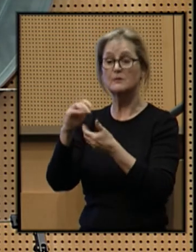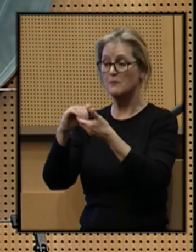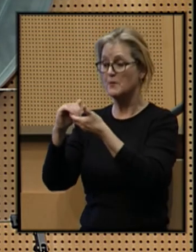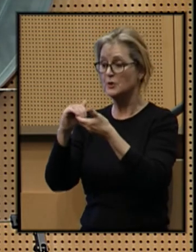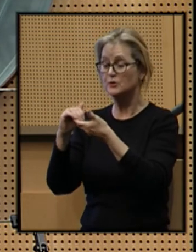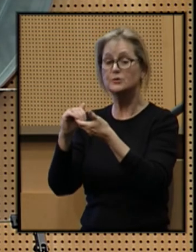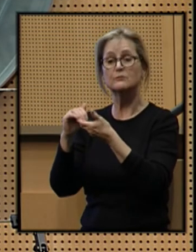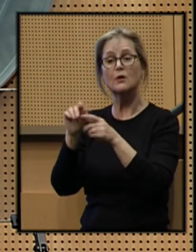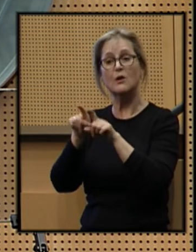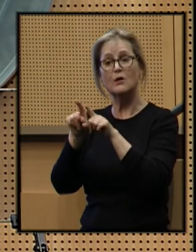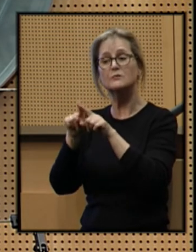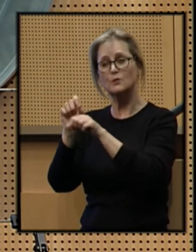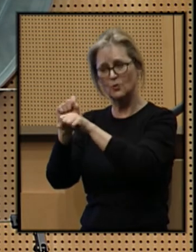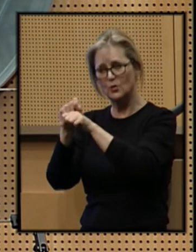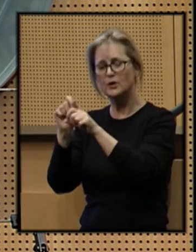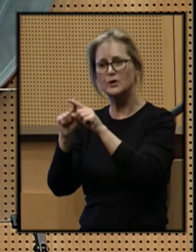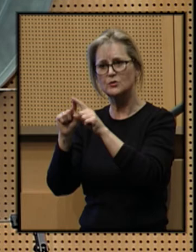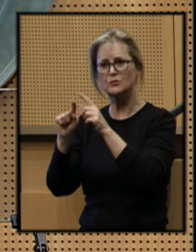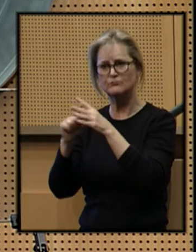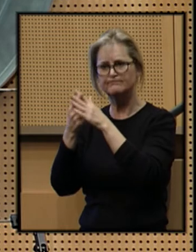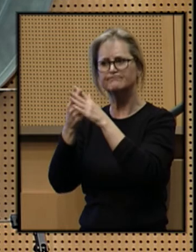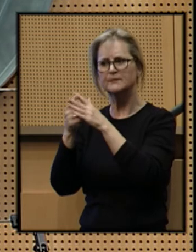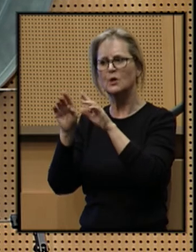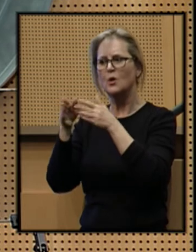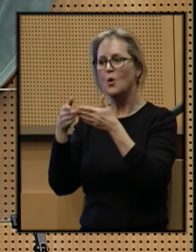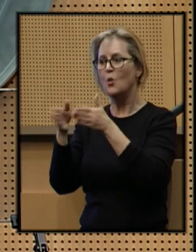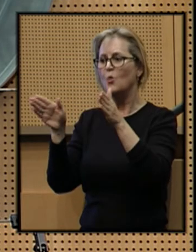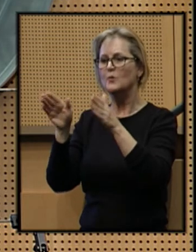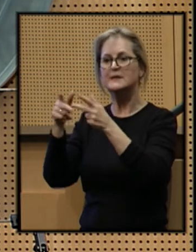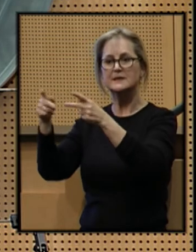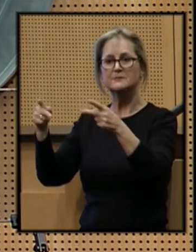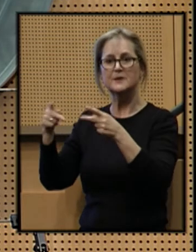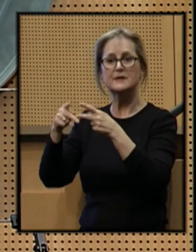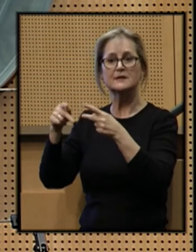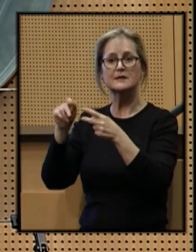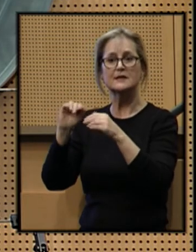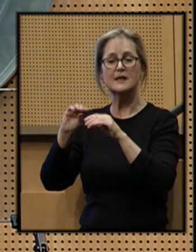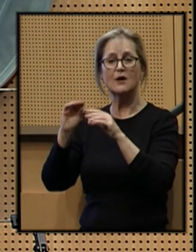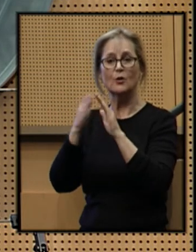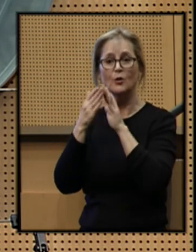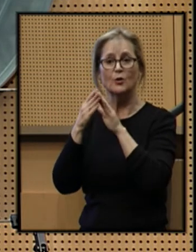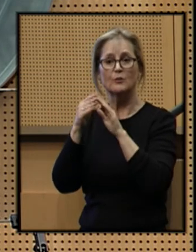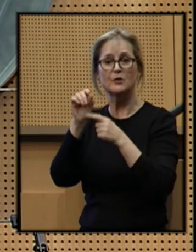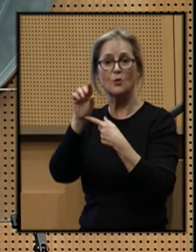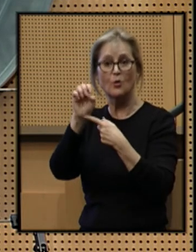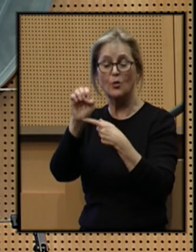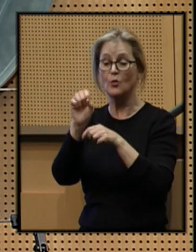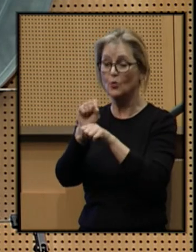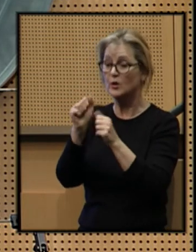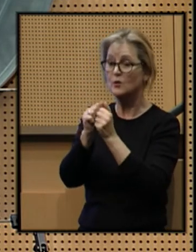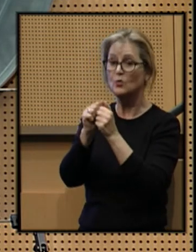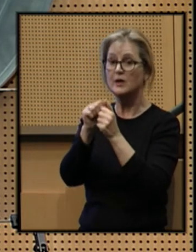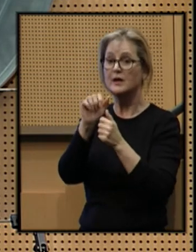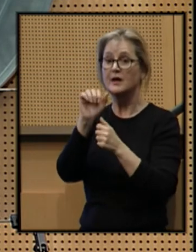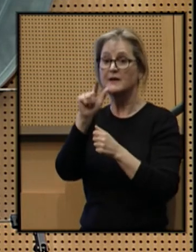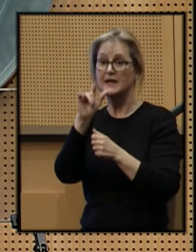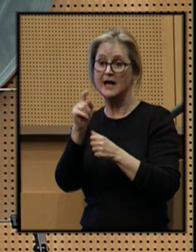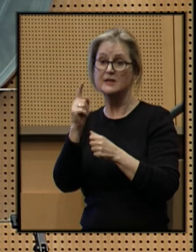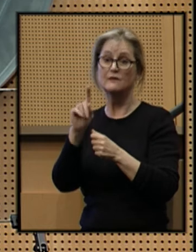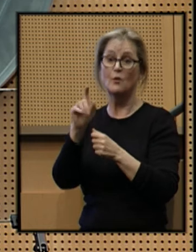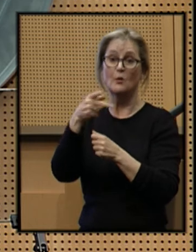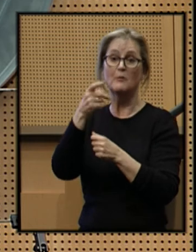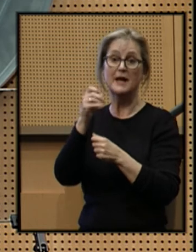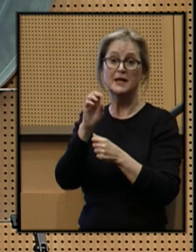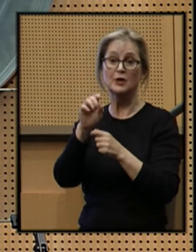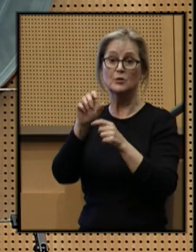has also been working to reactivate open space in our urban core. Working with the Alliance for Pioneer Square